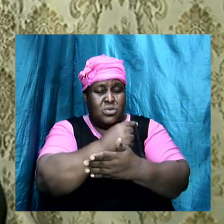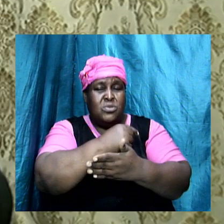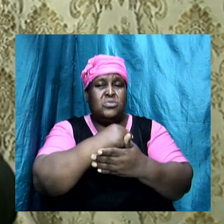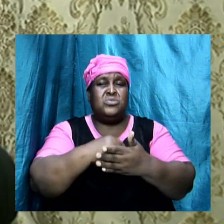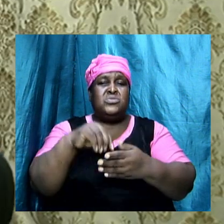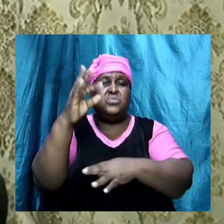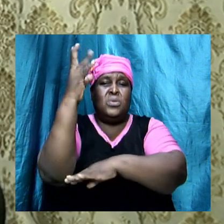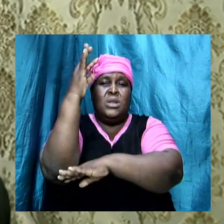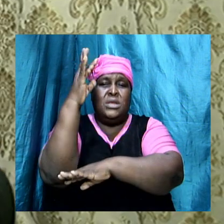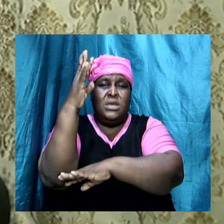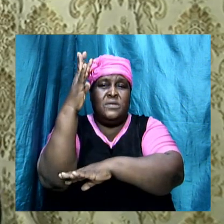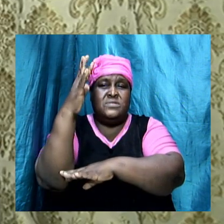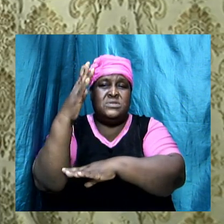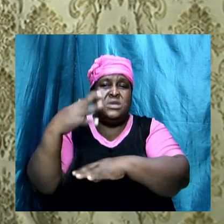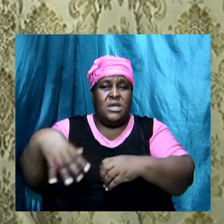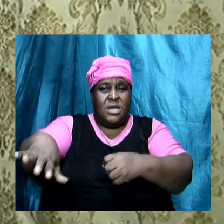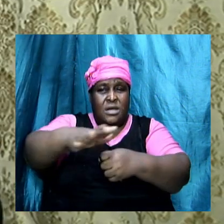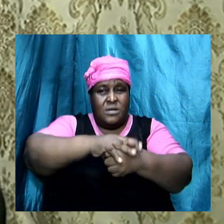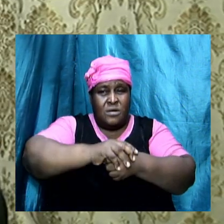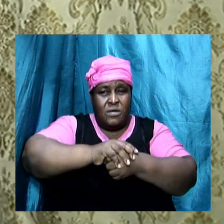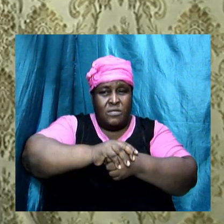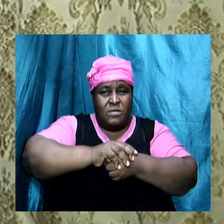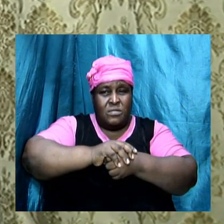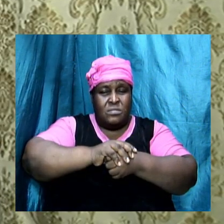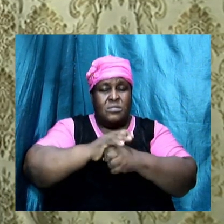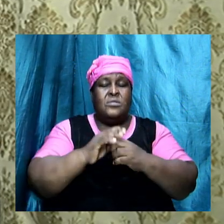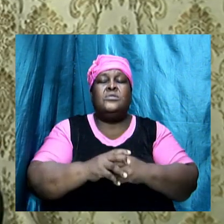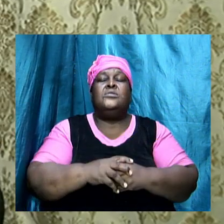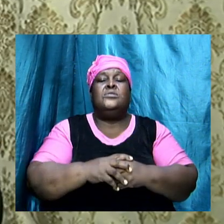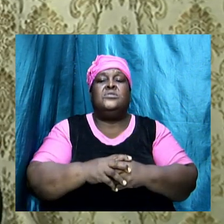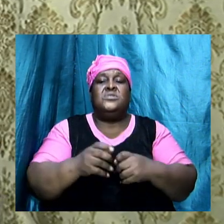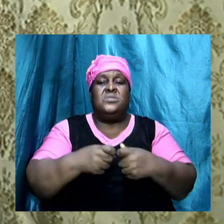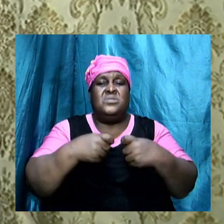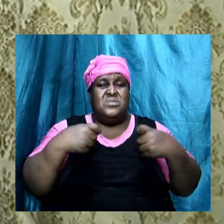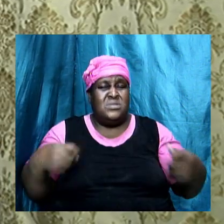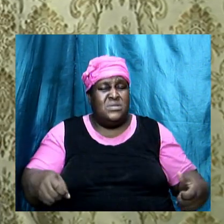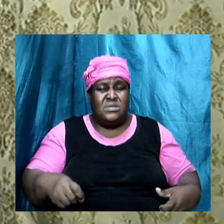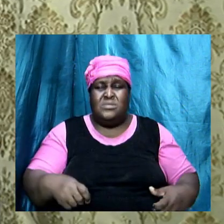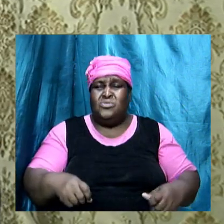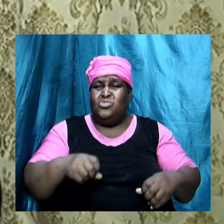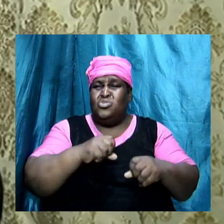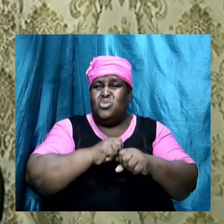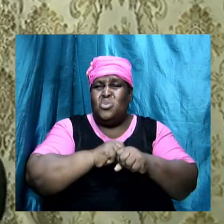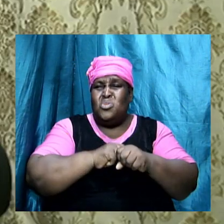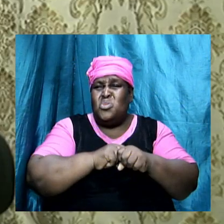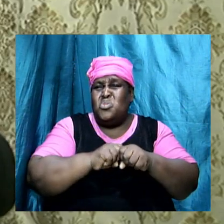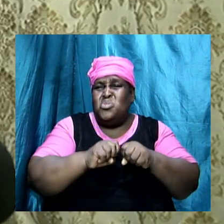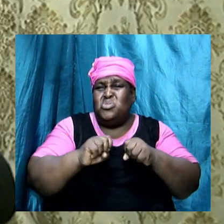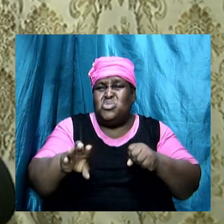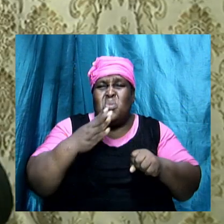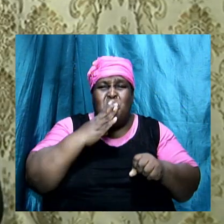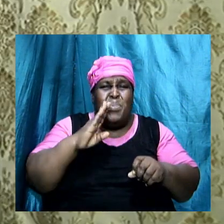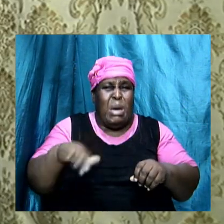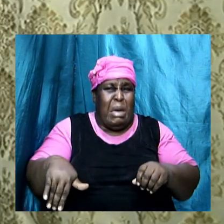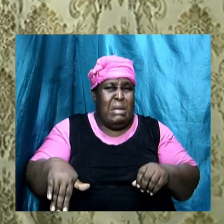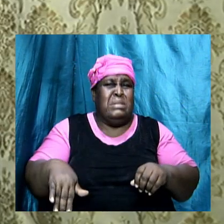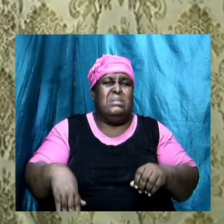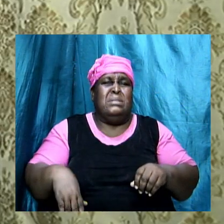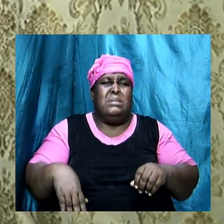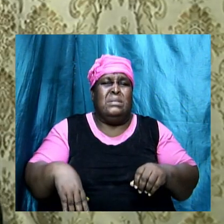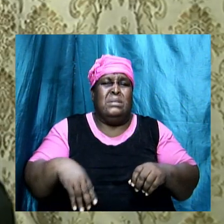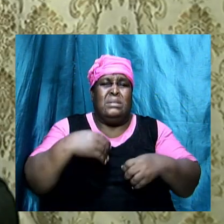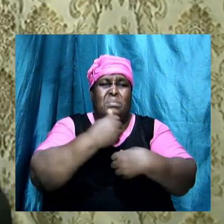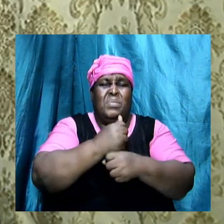so sin is so degrading that it caused men